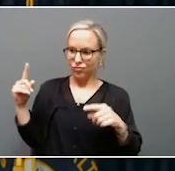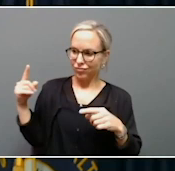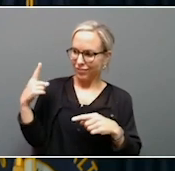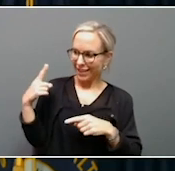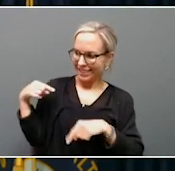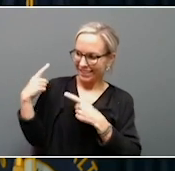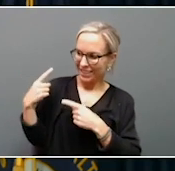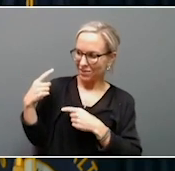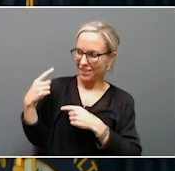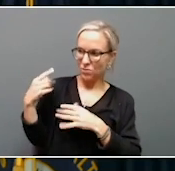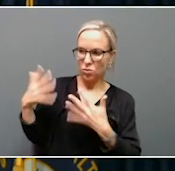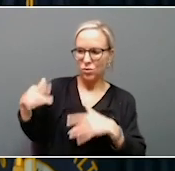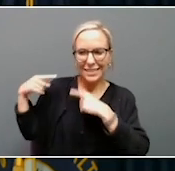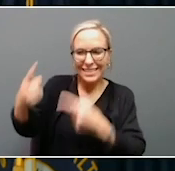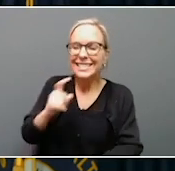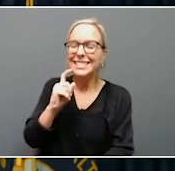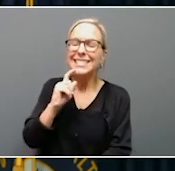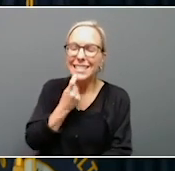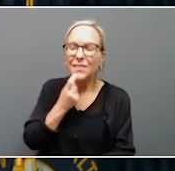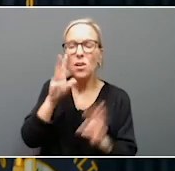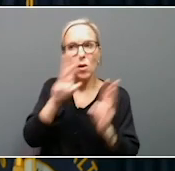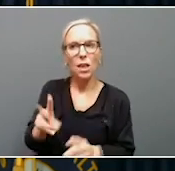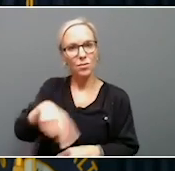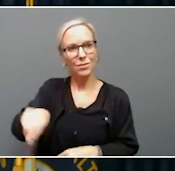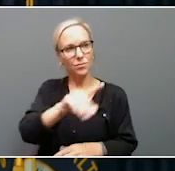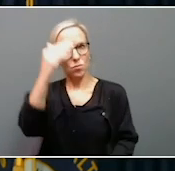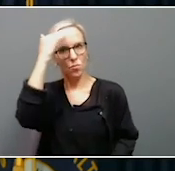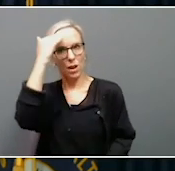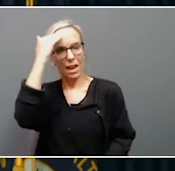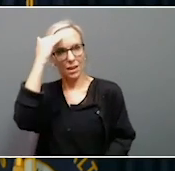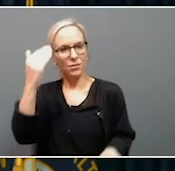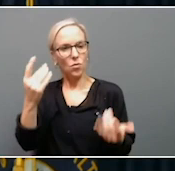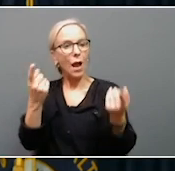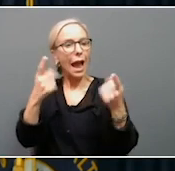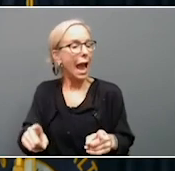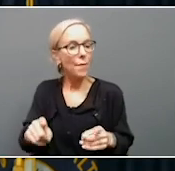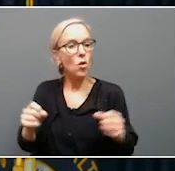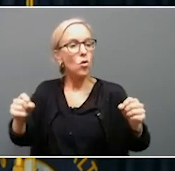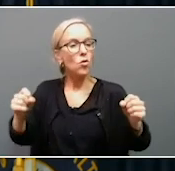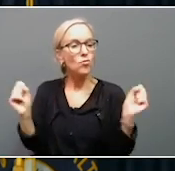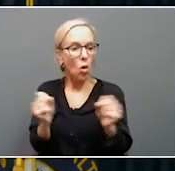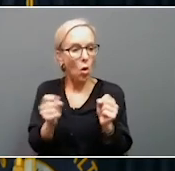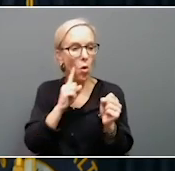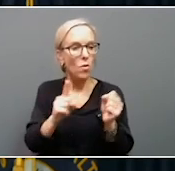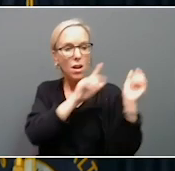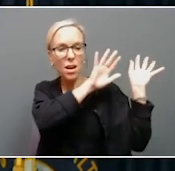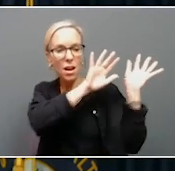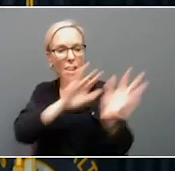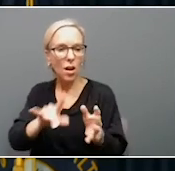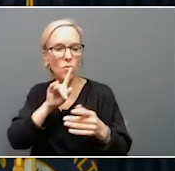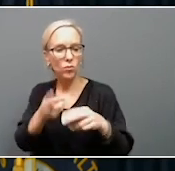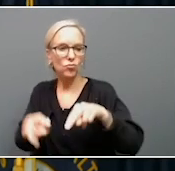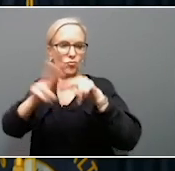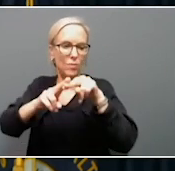Today, people need to remain weather aware. An approaching cold front will bring increased chances for showers and storms this afternoon and